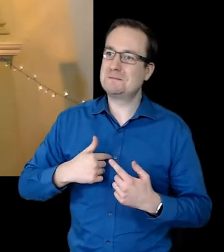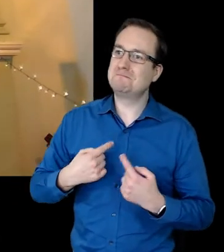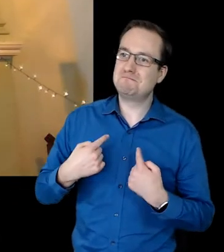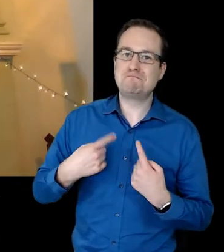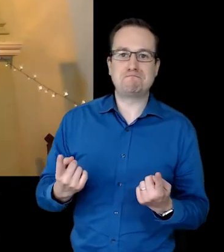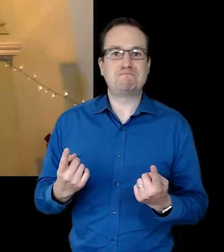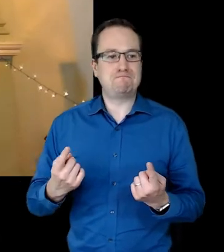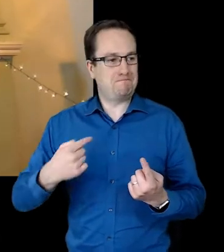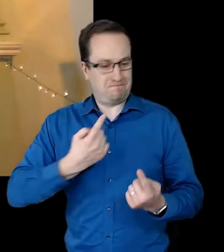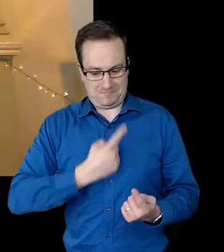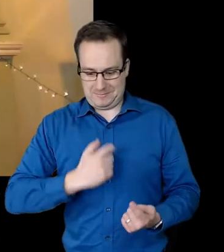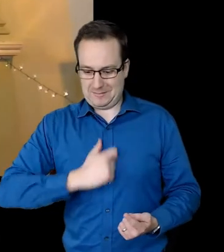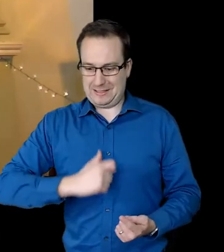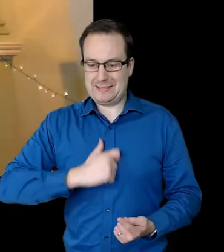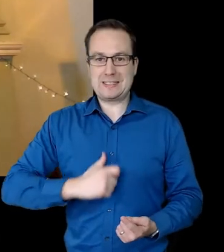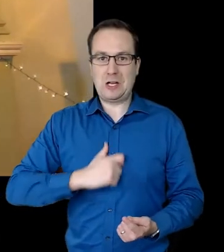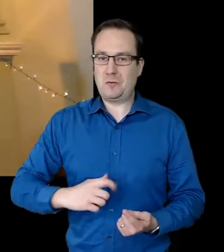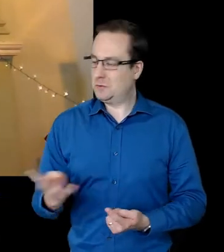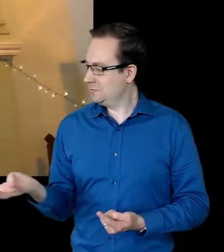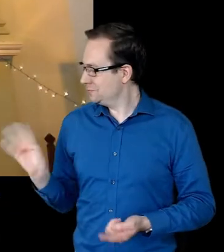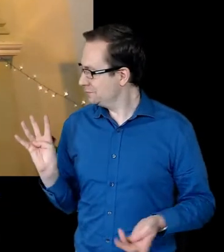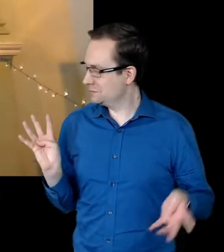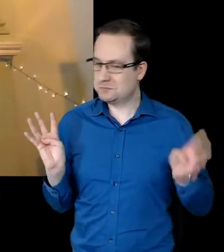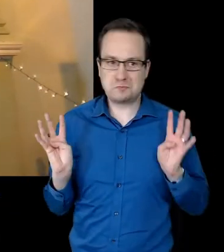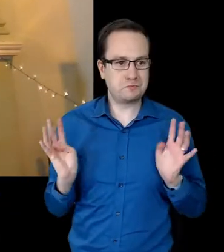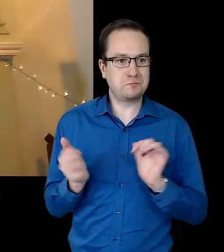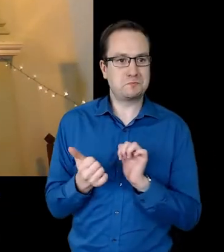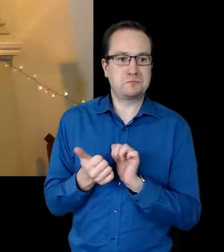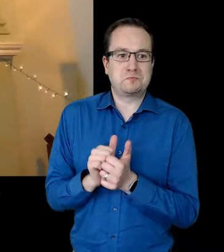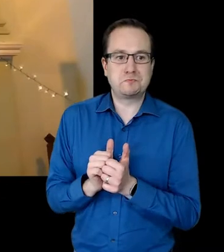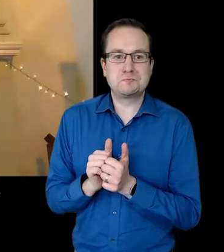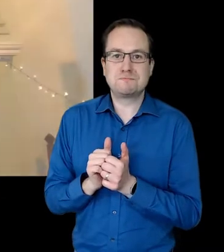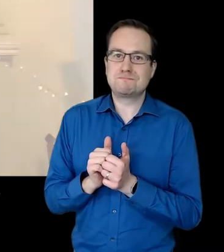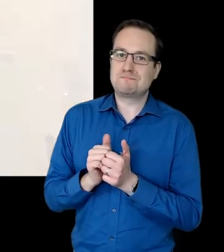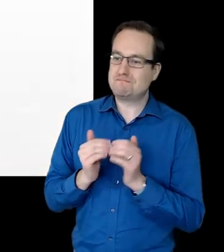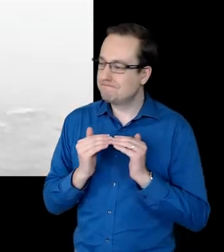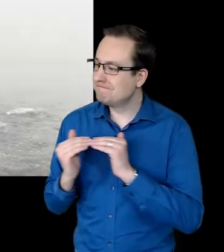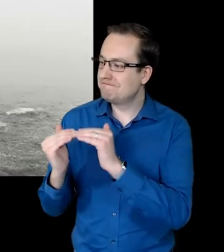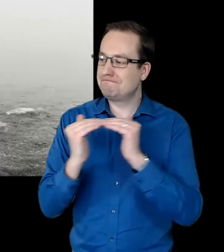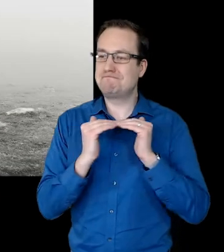side with their allies for a more equal and accepting tomorrow.